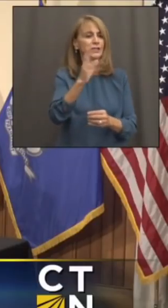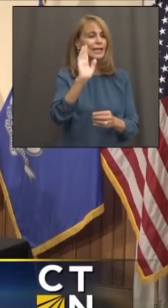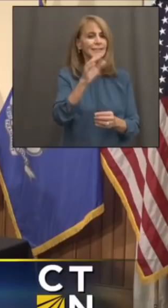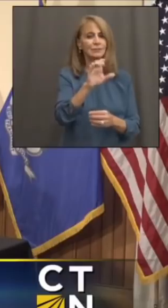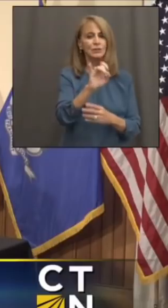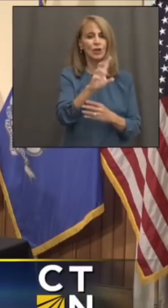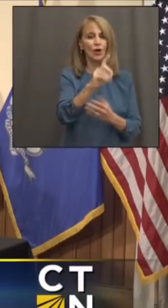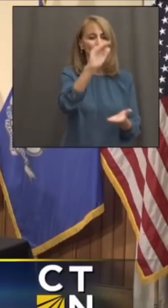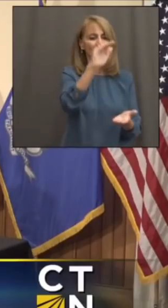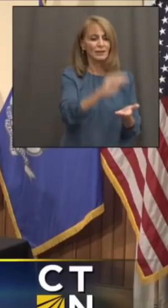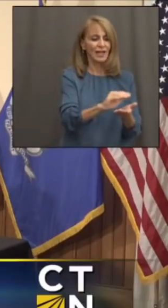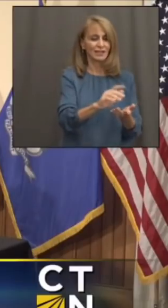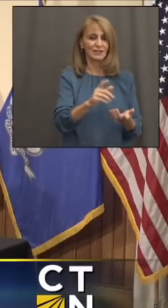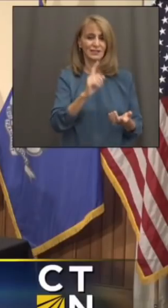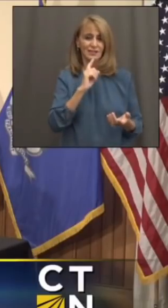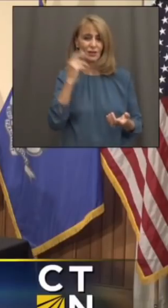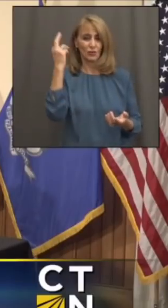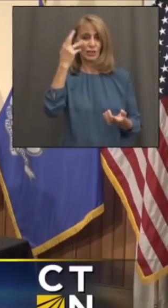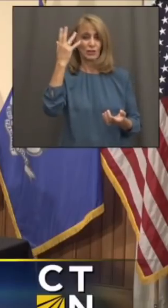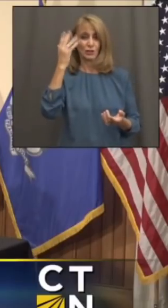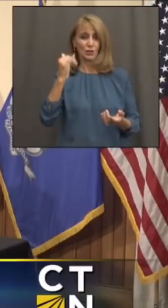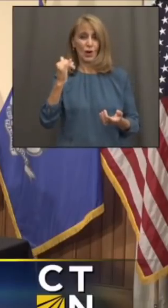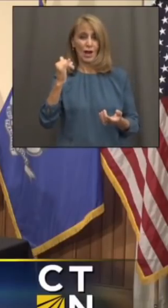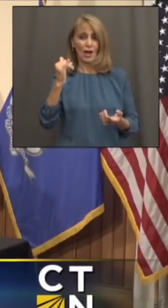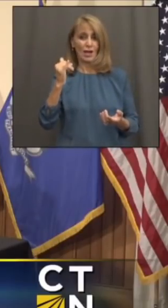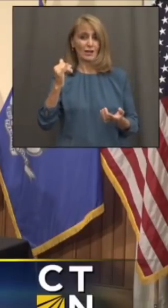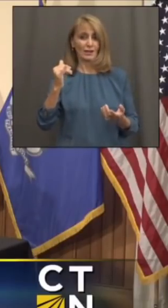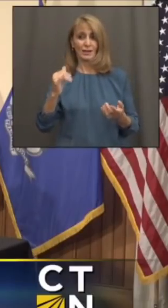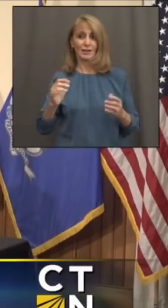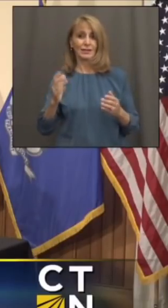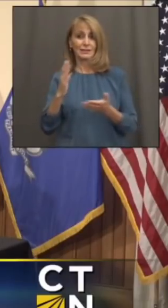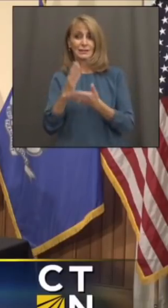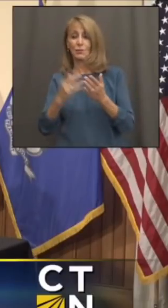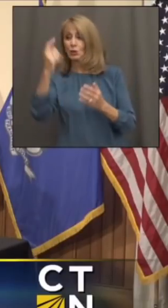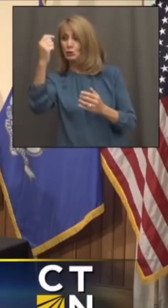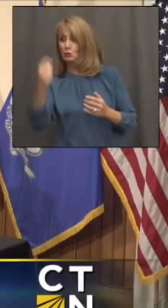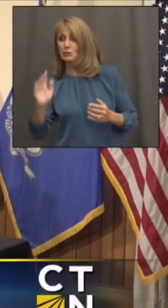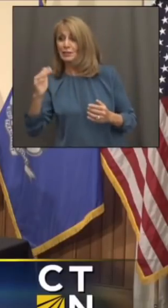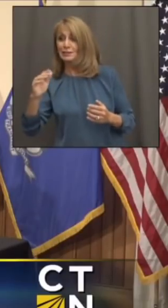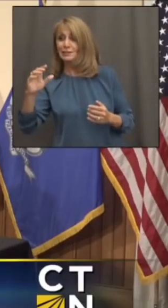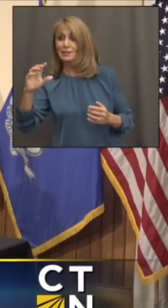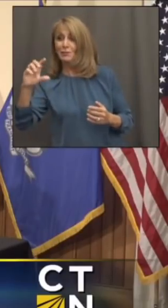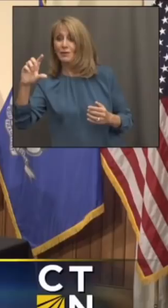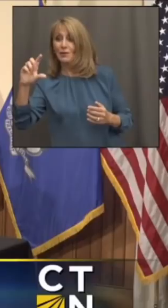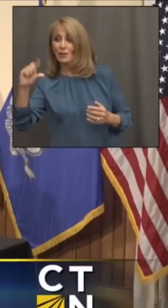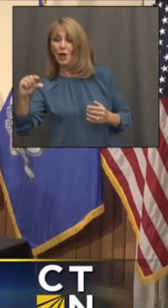is there any reason for that? Is that all in people's imagination? Or what do you have for me, Josh?